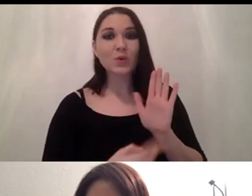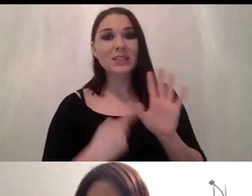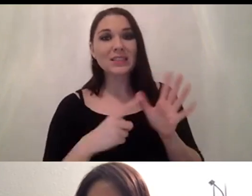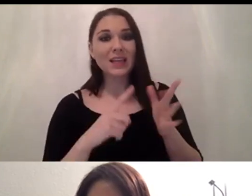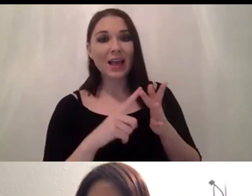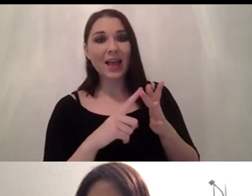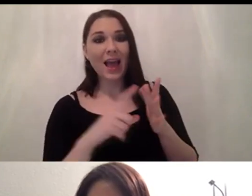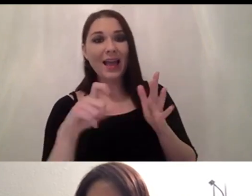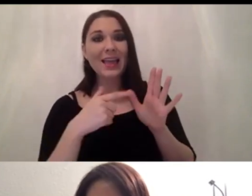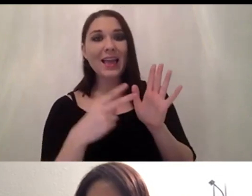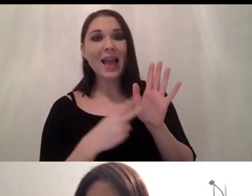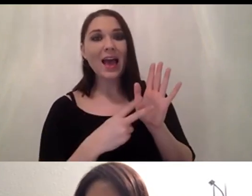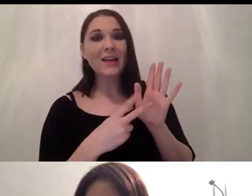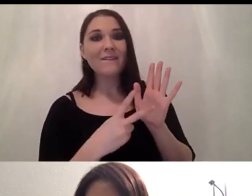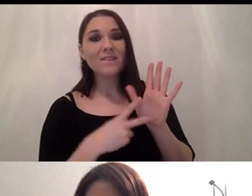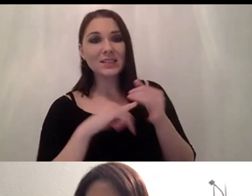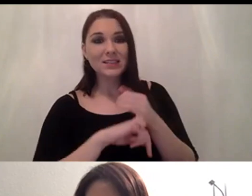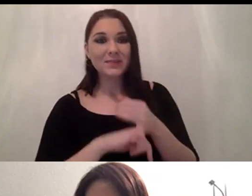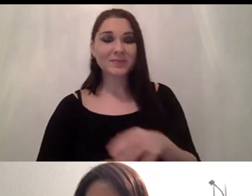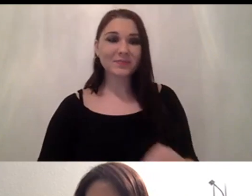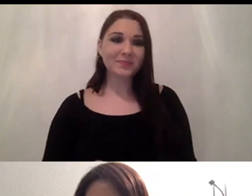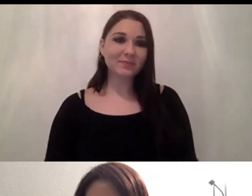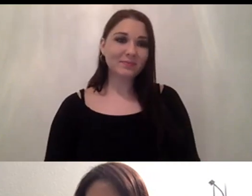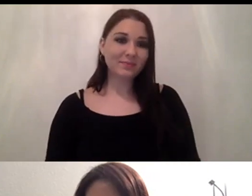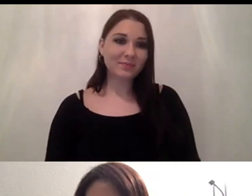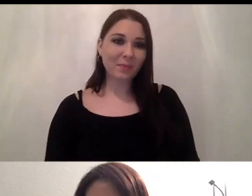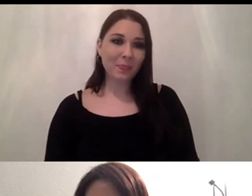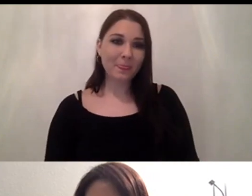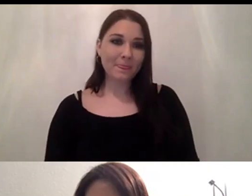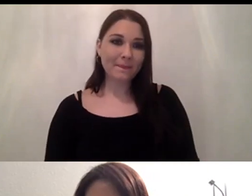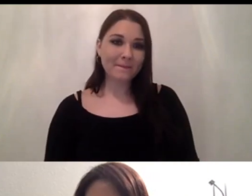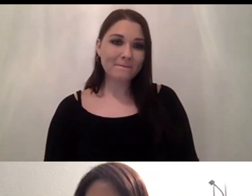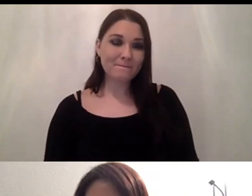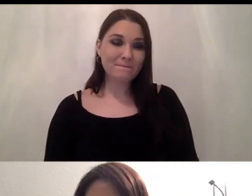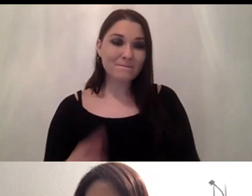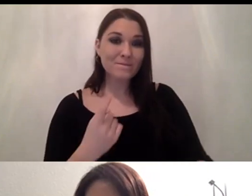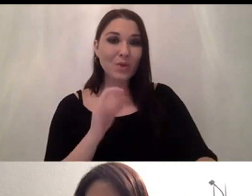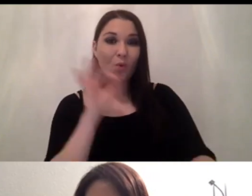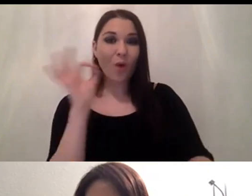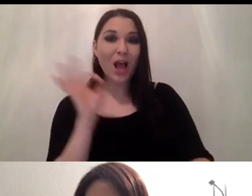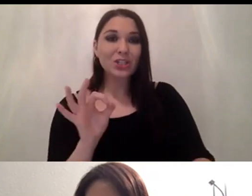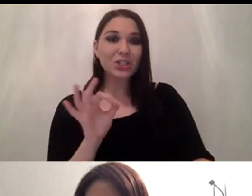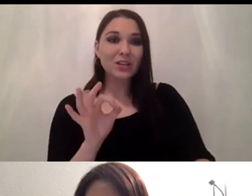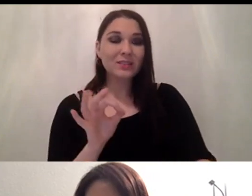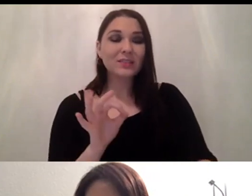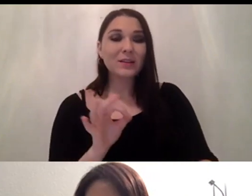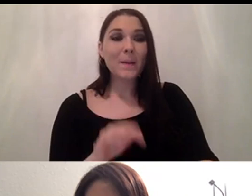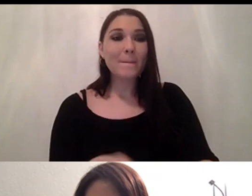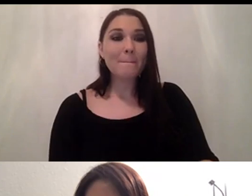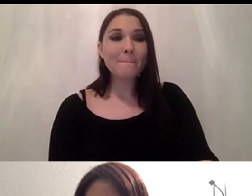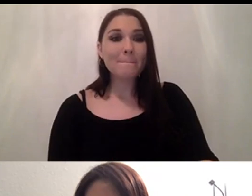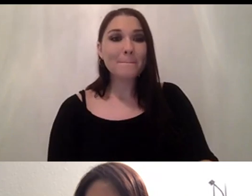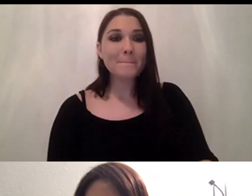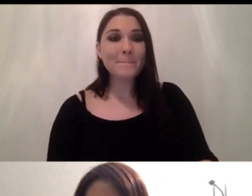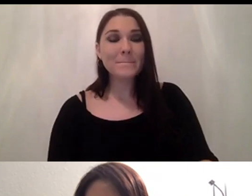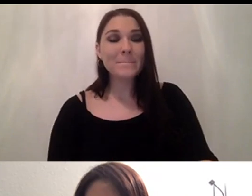excellent um question for yourself jan from jalavish here again as a side note